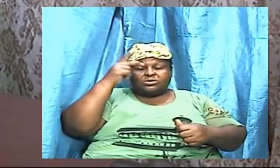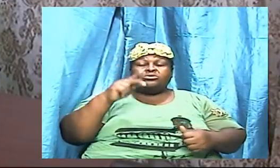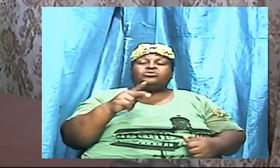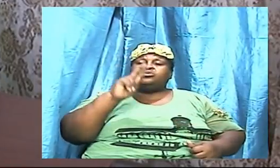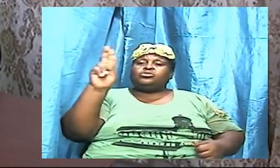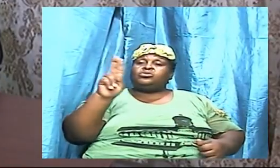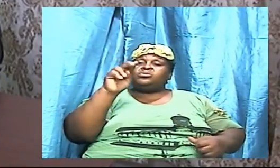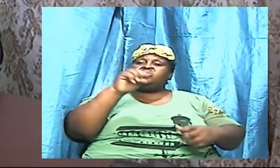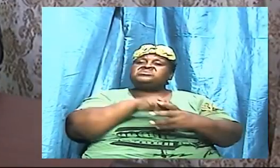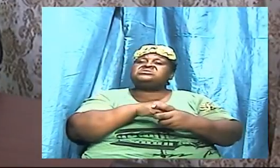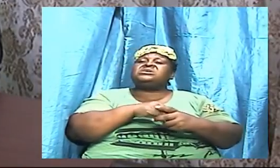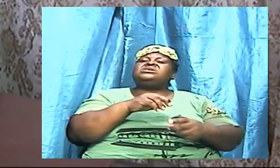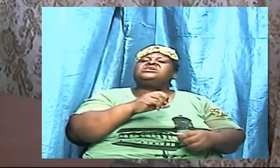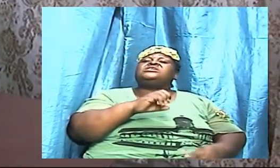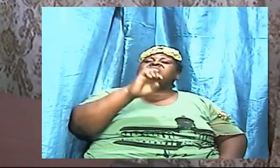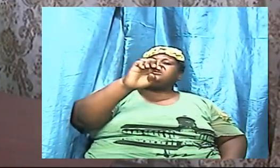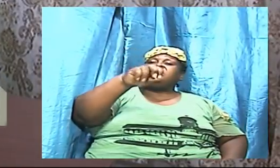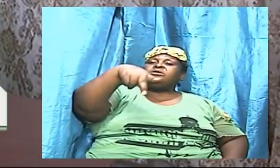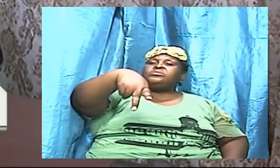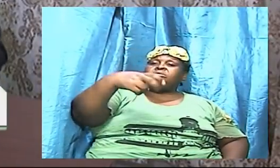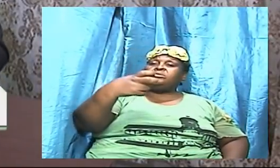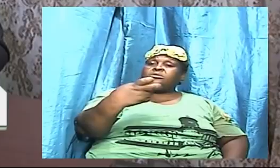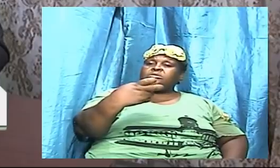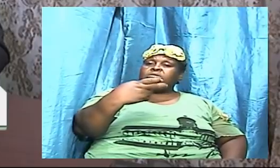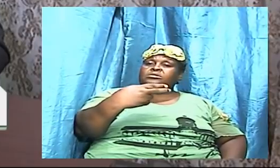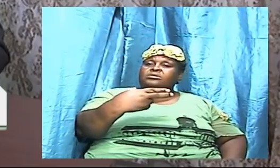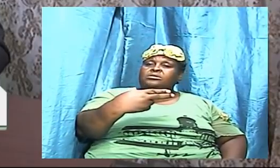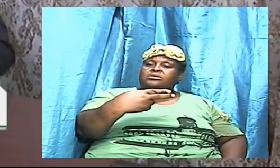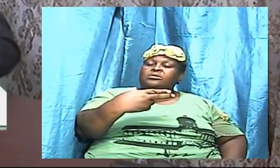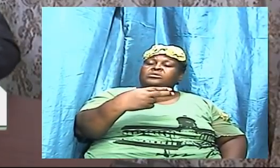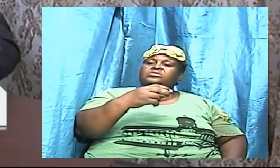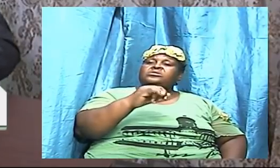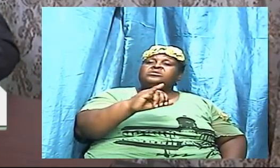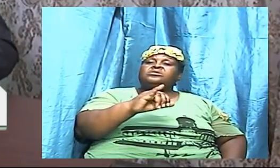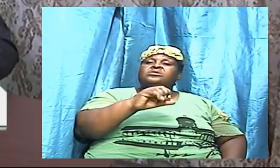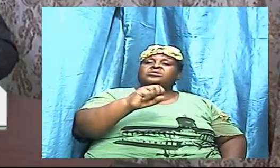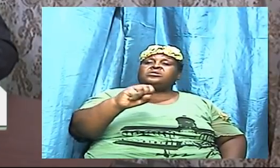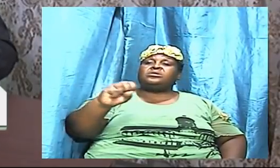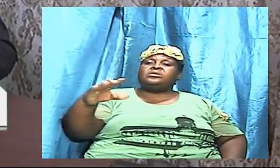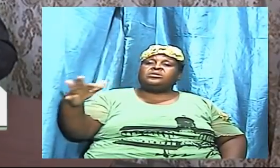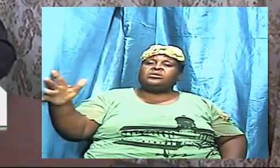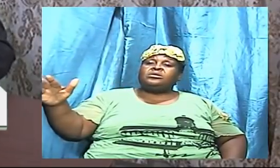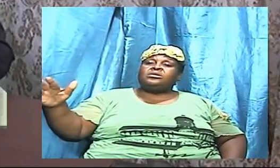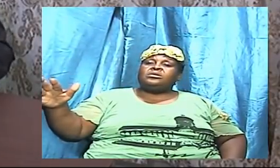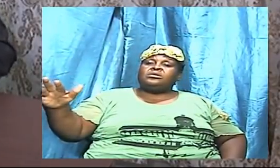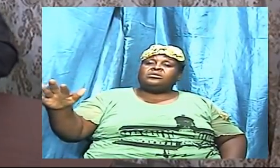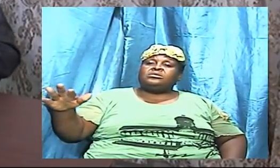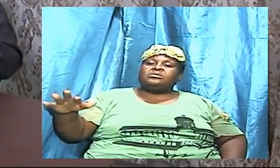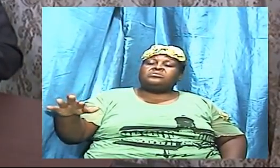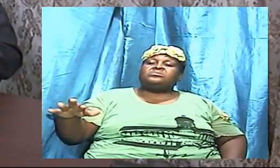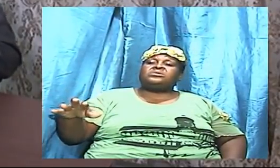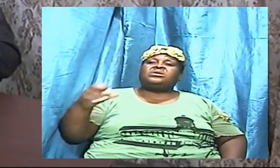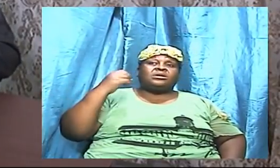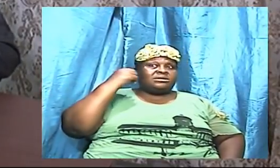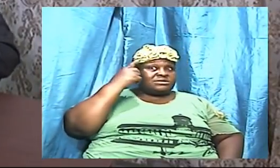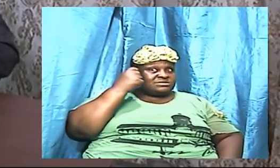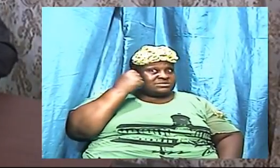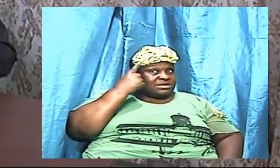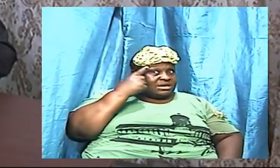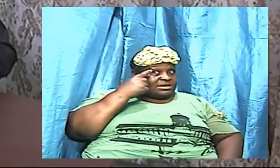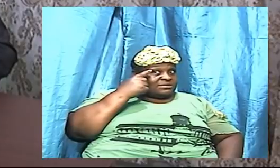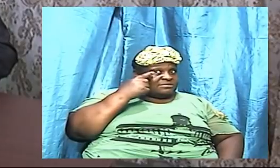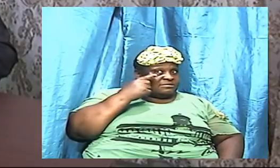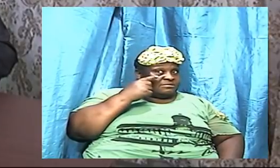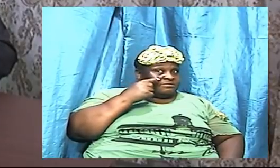that we can understand what we have at our disposal. Of the five